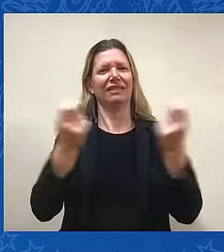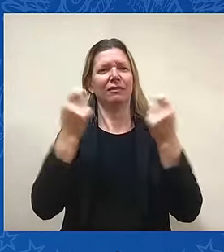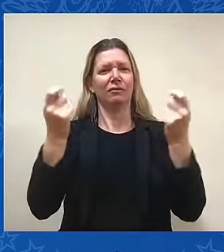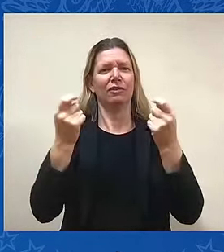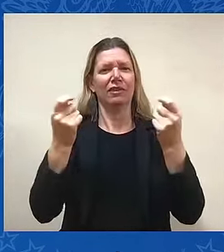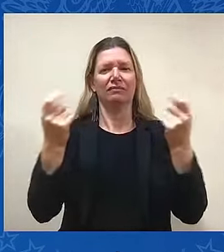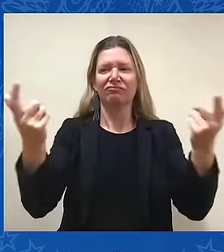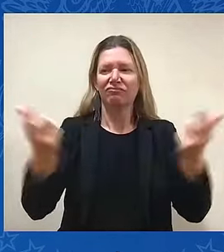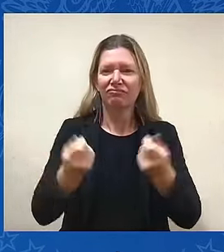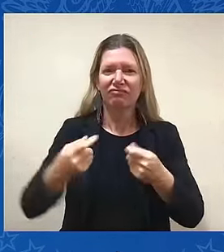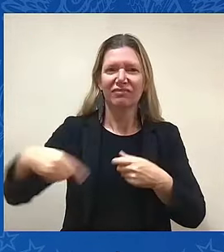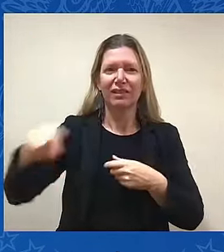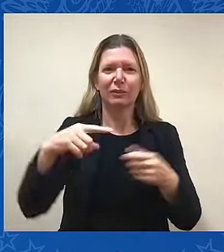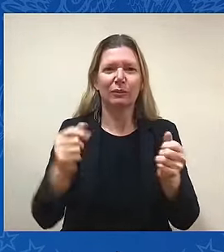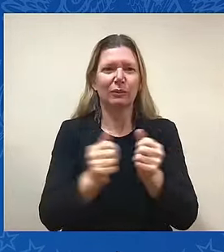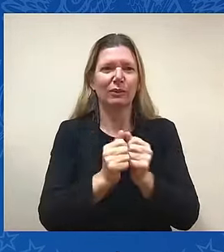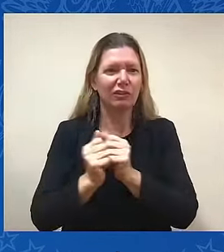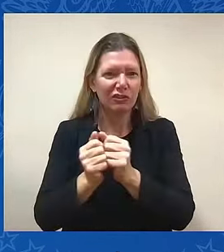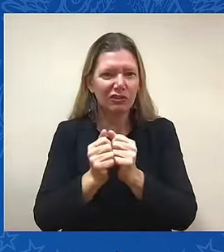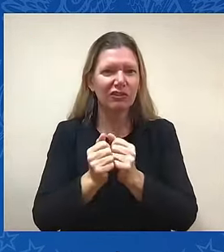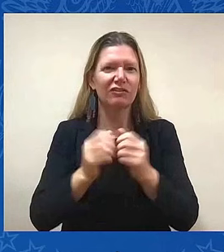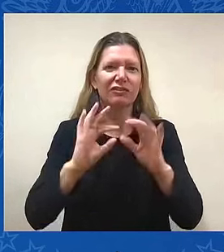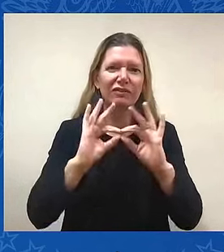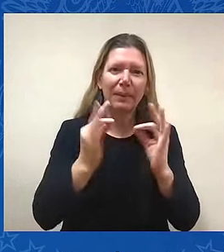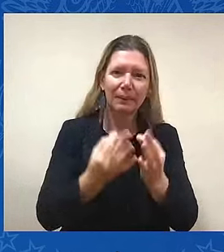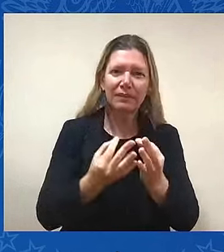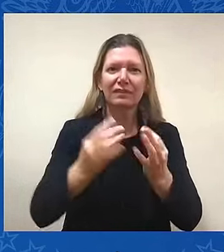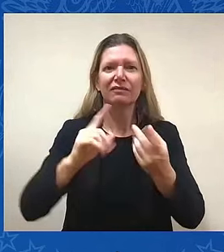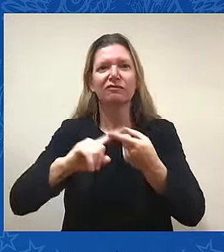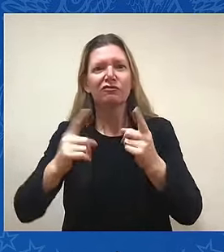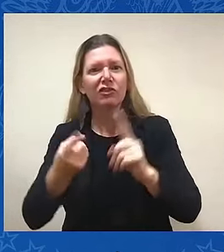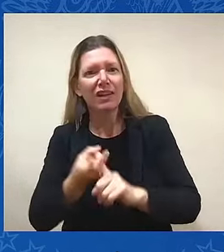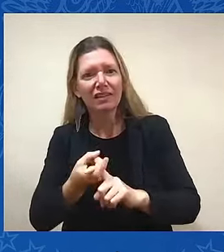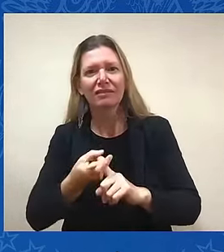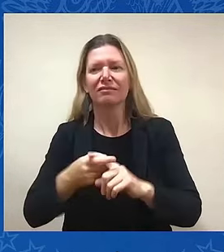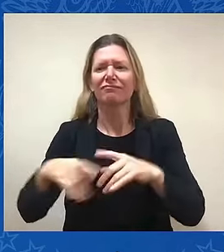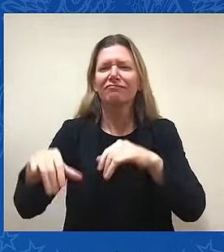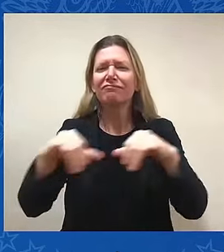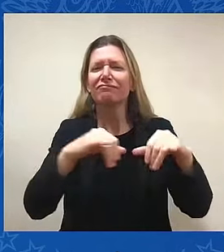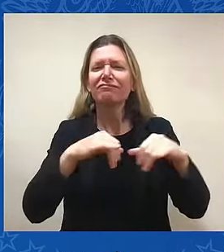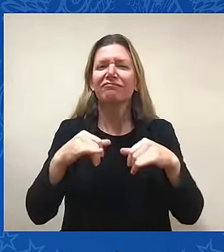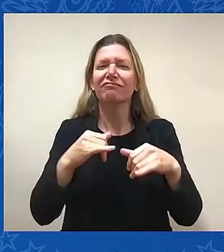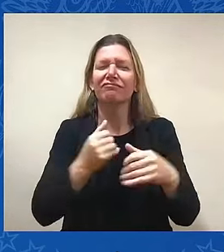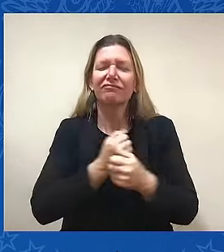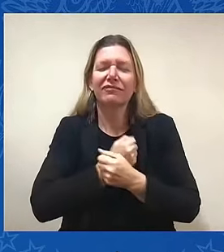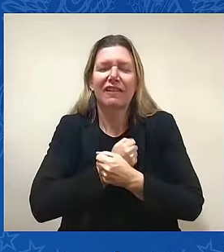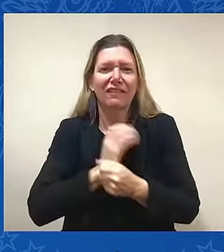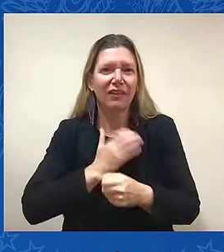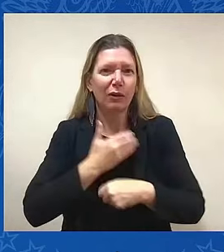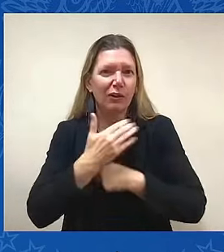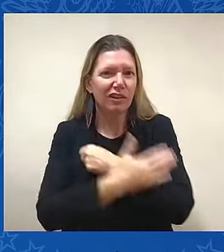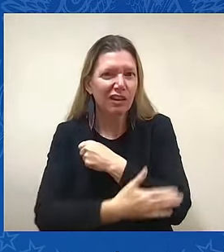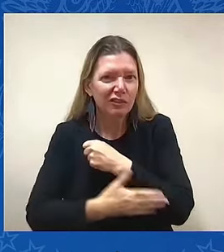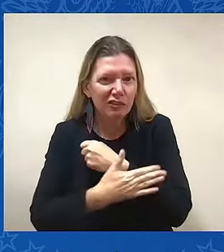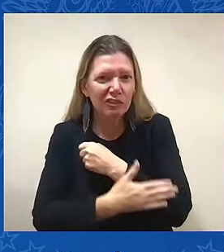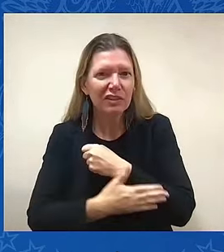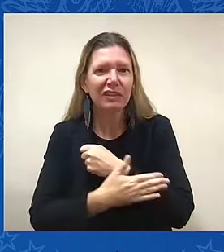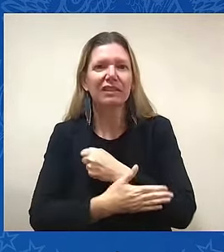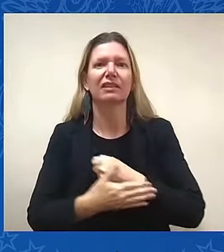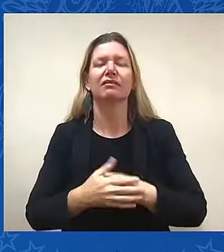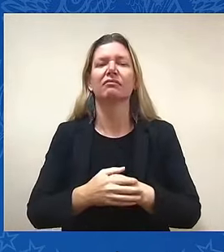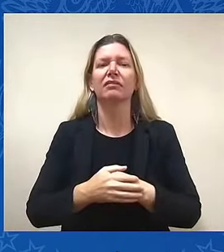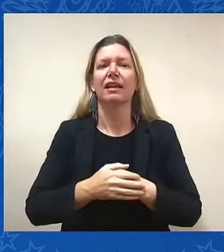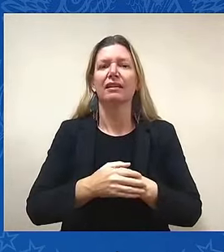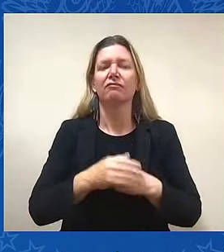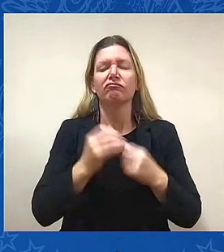friends, our love of country, and our belief in a better tomorrow. So now